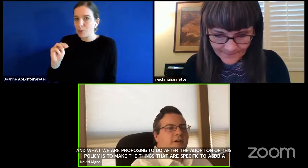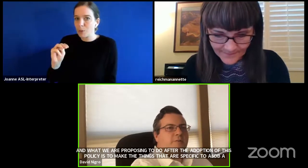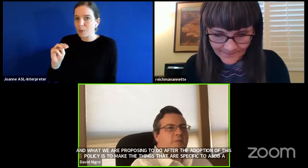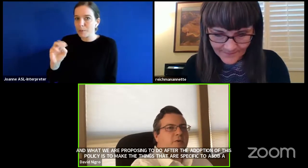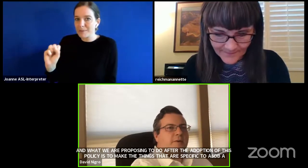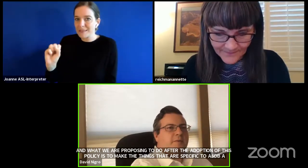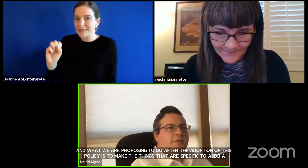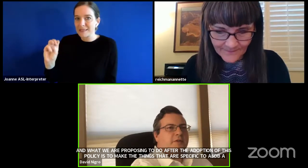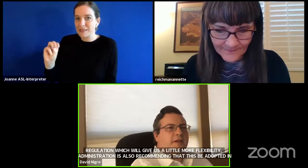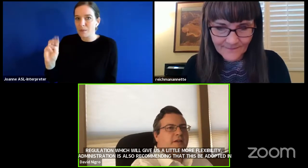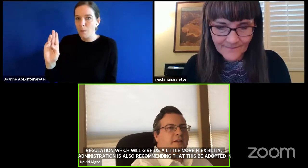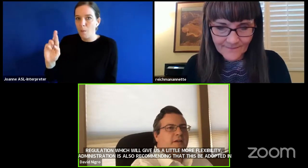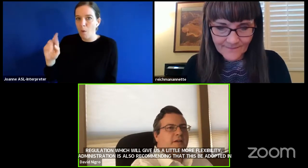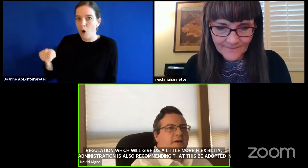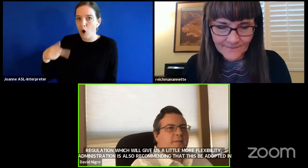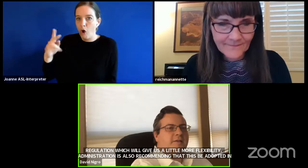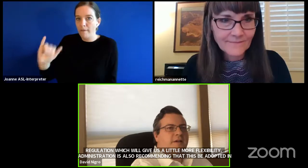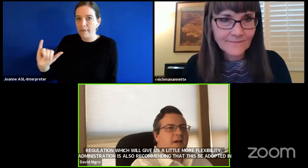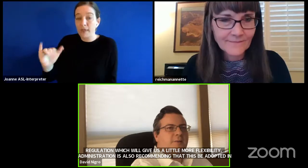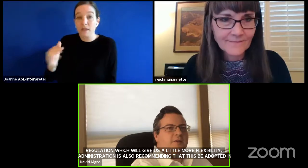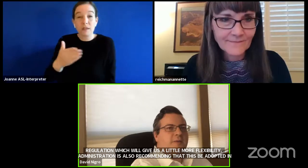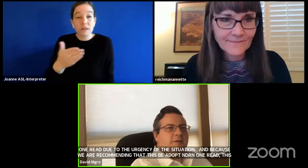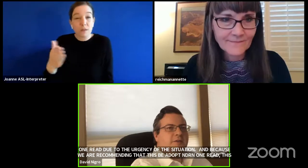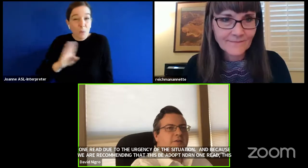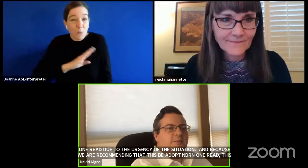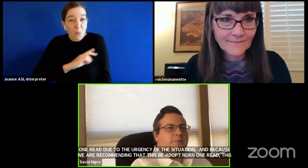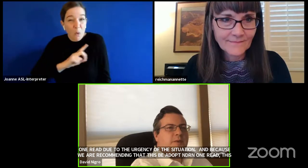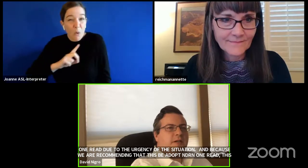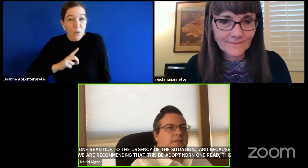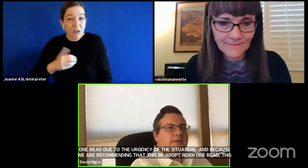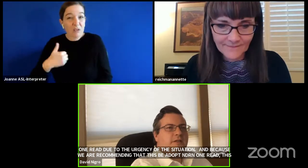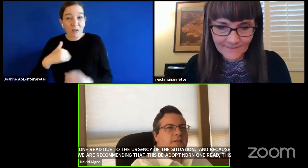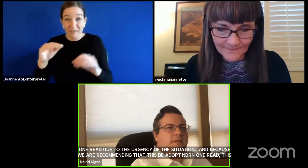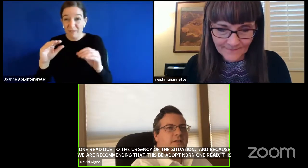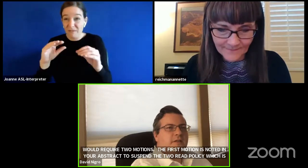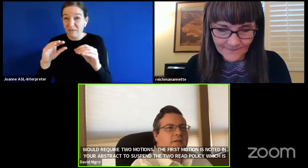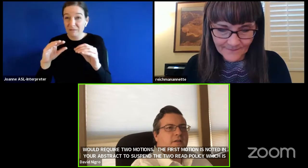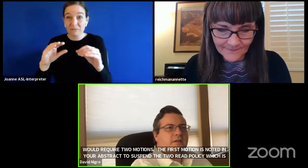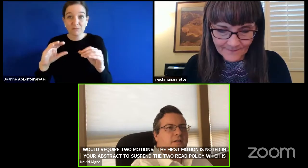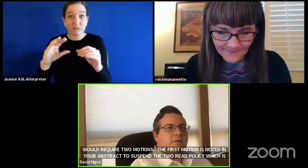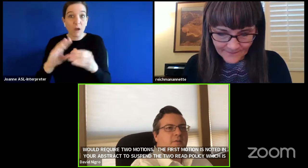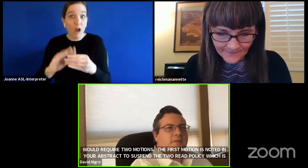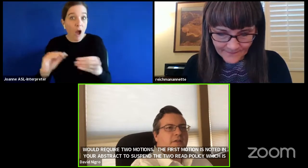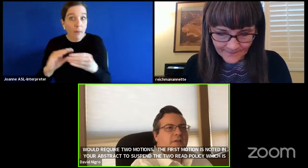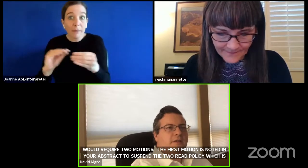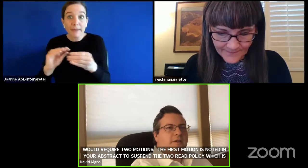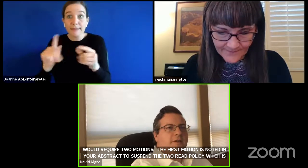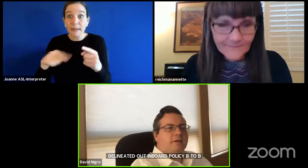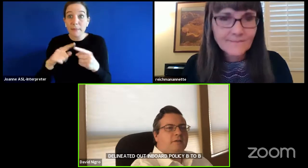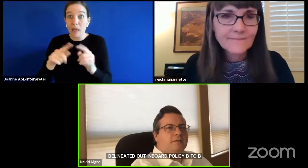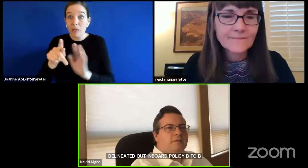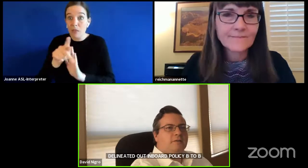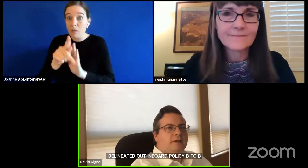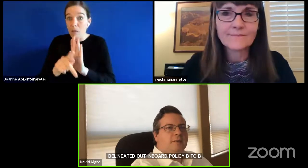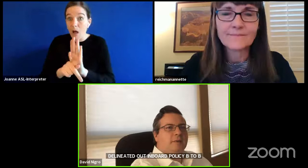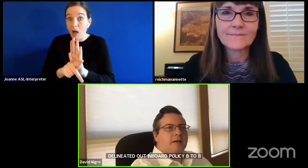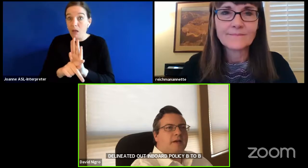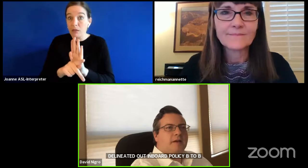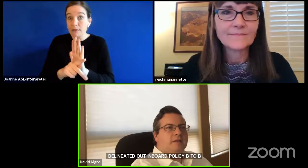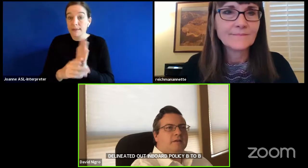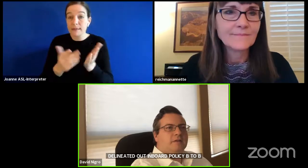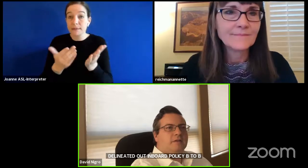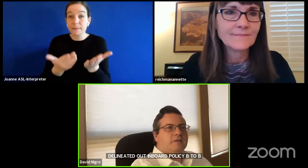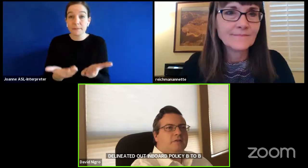are if there are any board members that um have any comments about this policy please let me know um